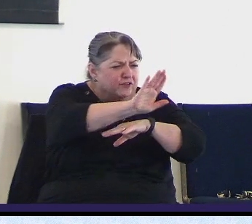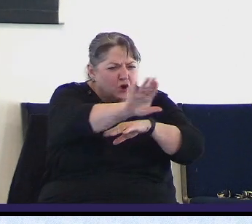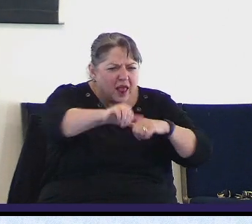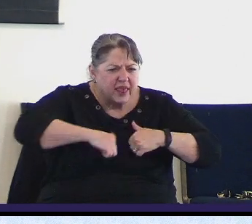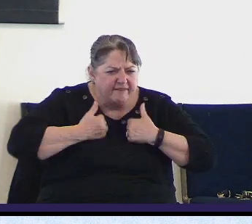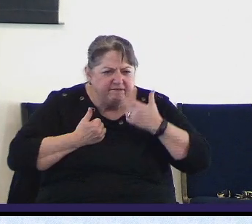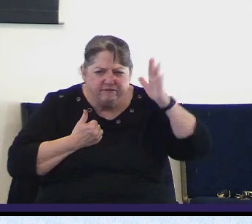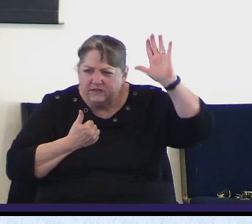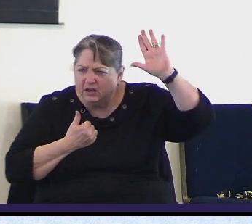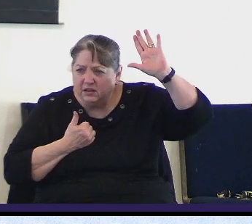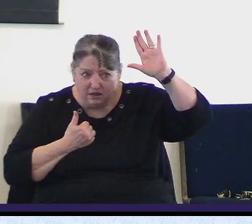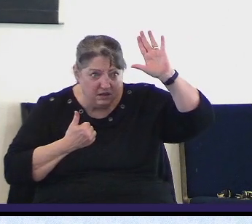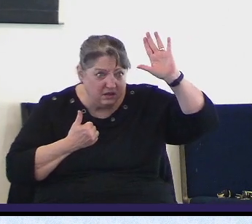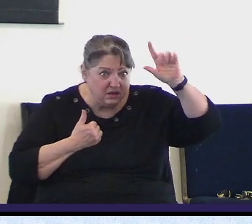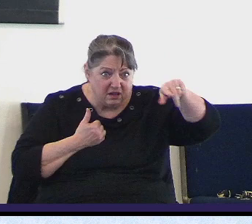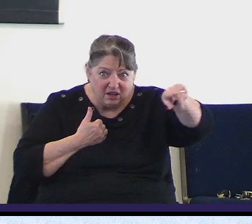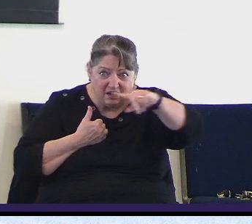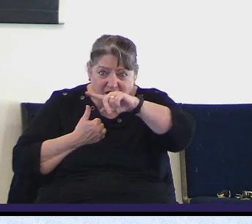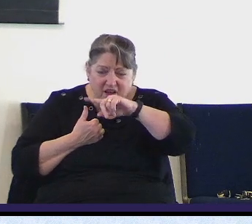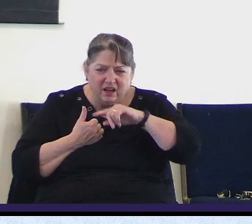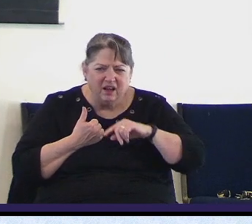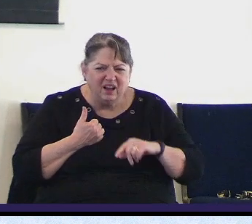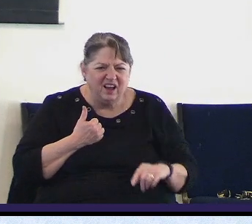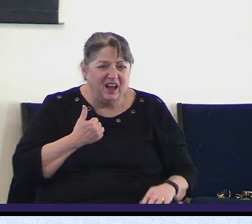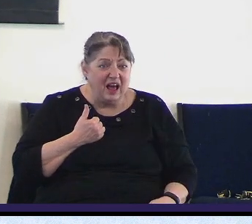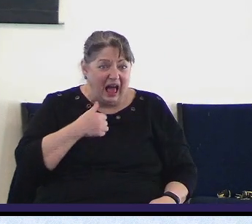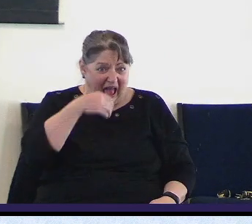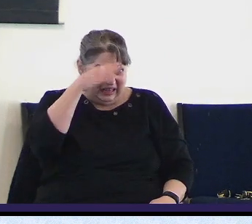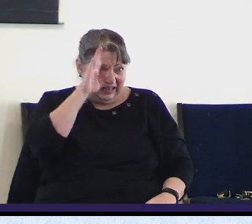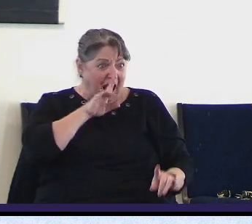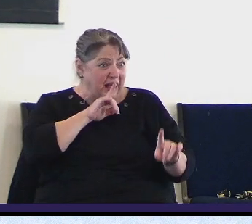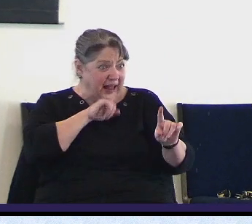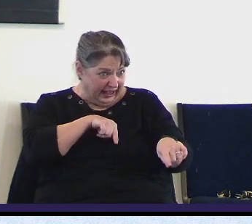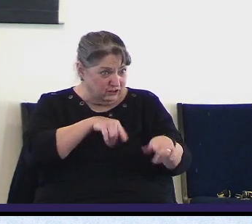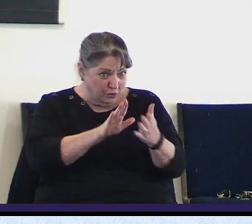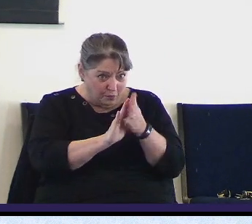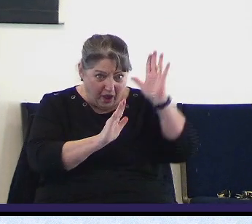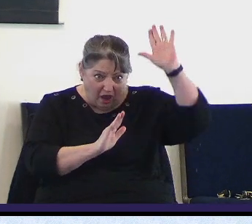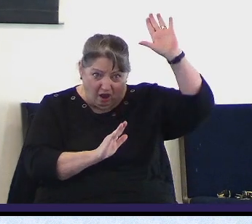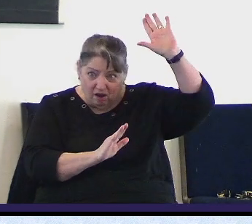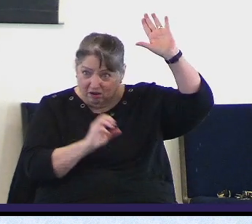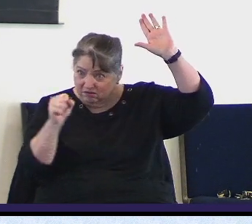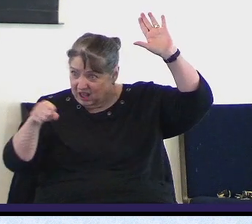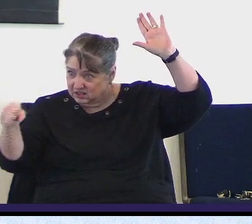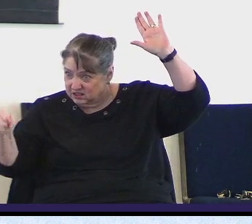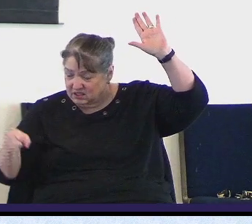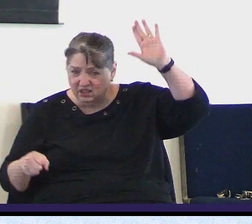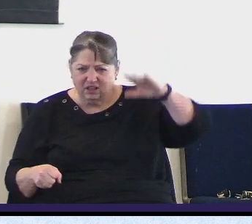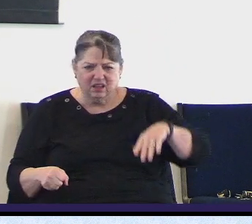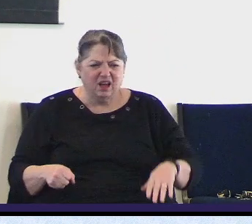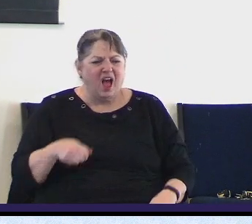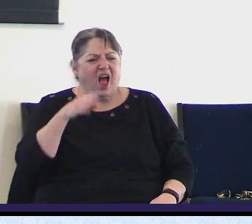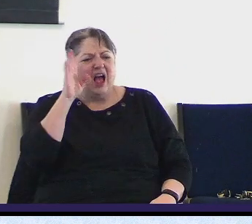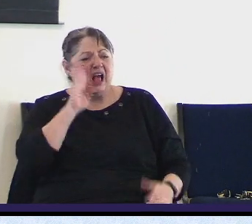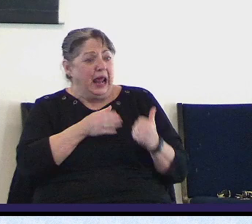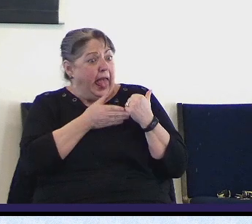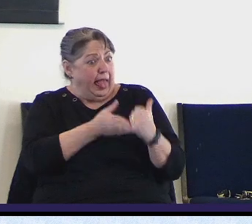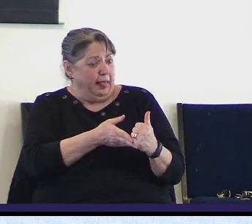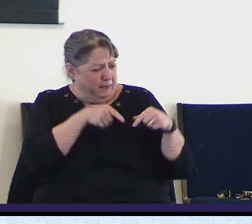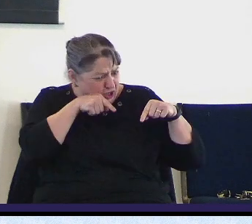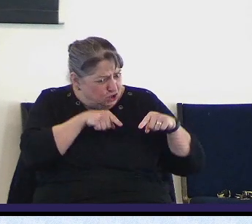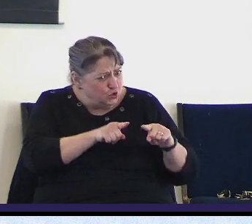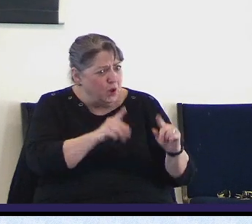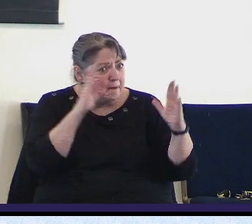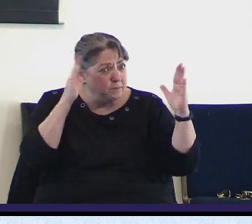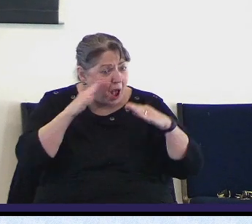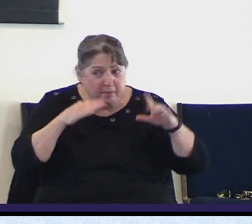right has how many of you has he ever answered a prayer has he ever seen you through a time that you just didn't know